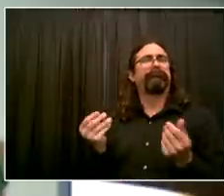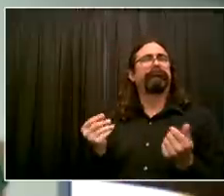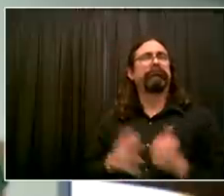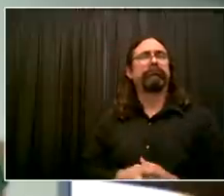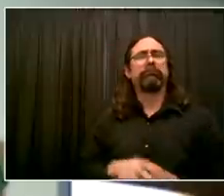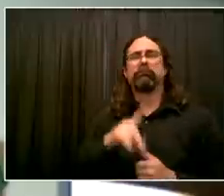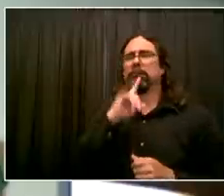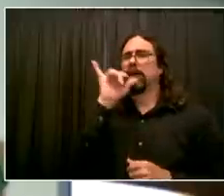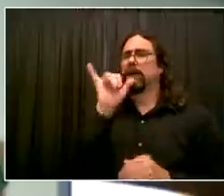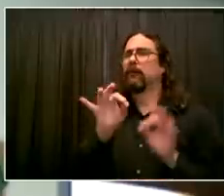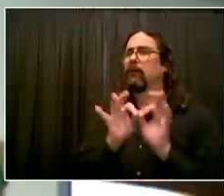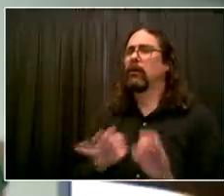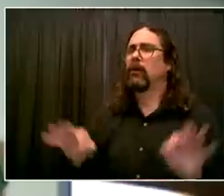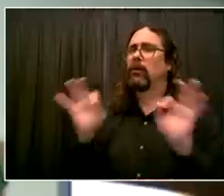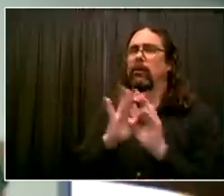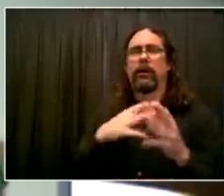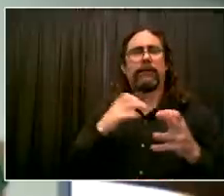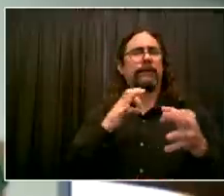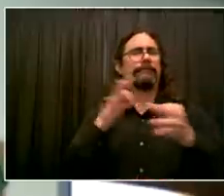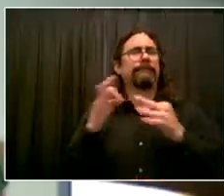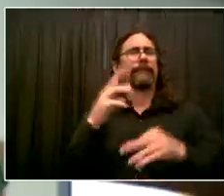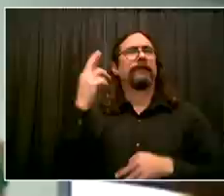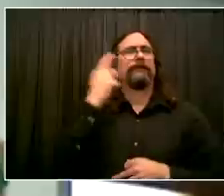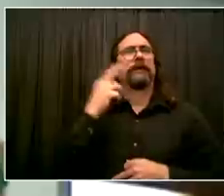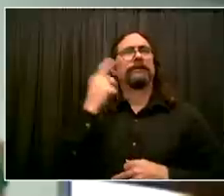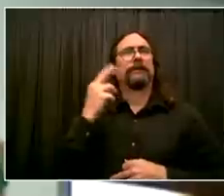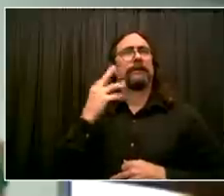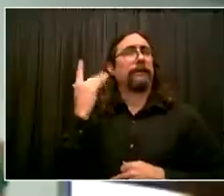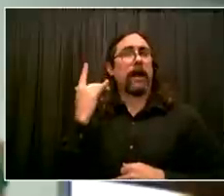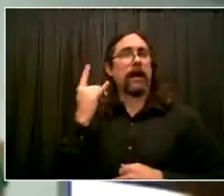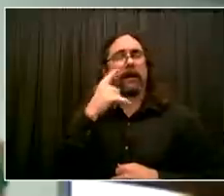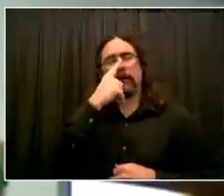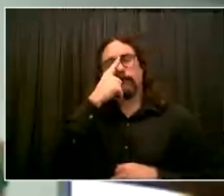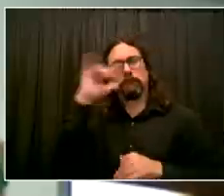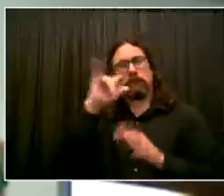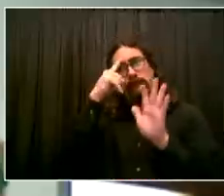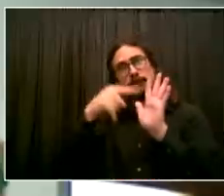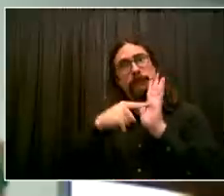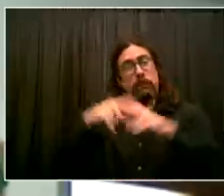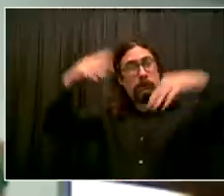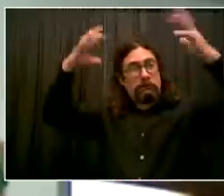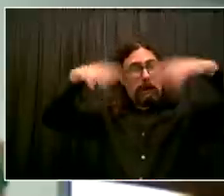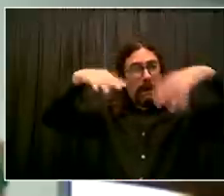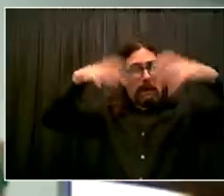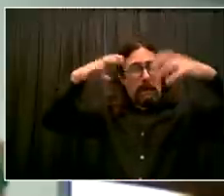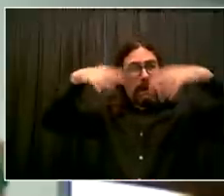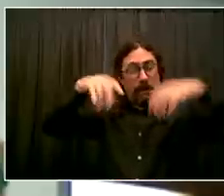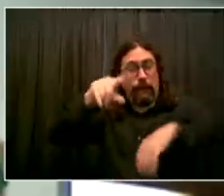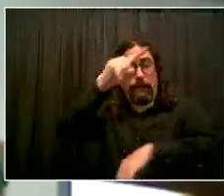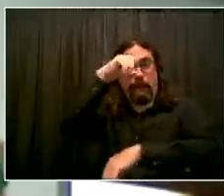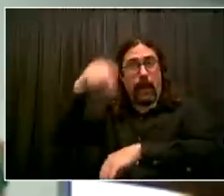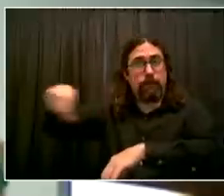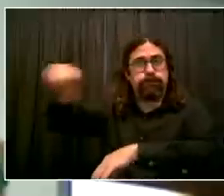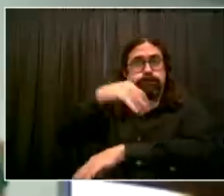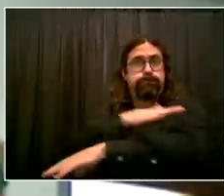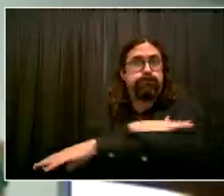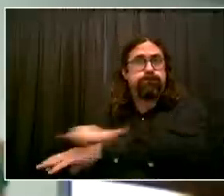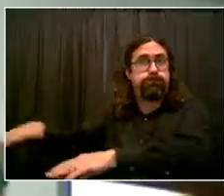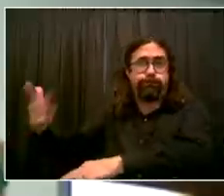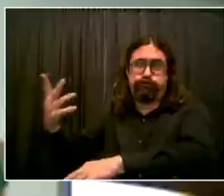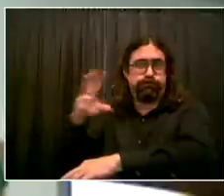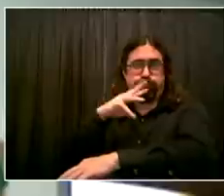it tends to be slower. You know, allowing the ground and plants to absorb water, release it to the